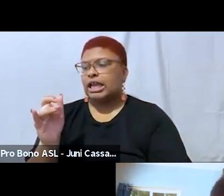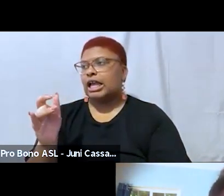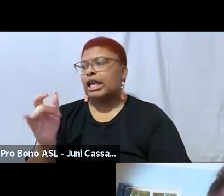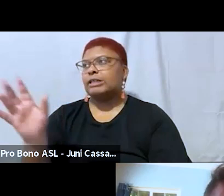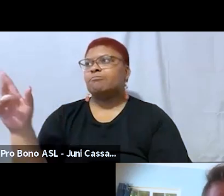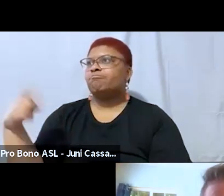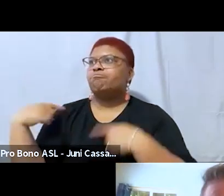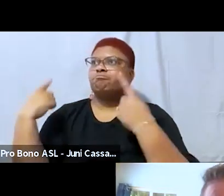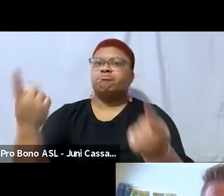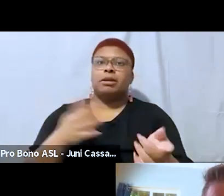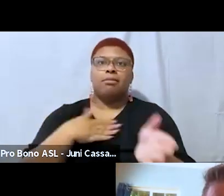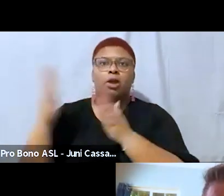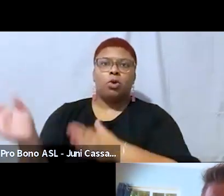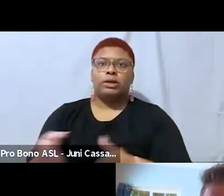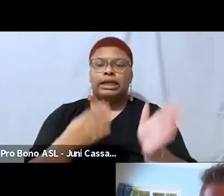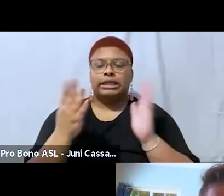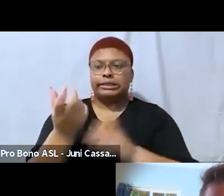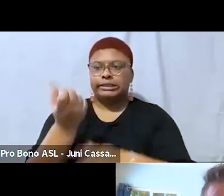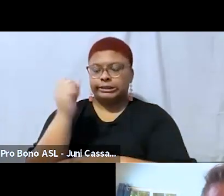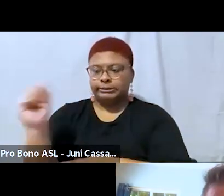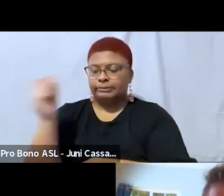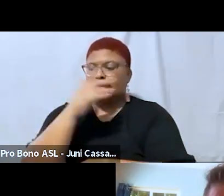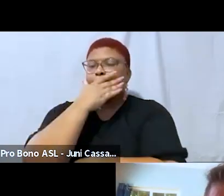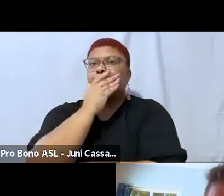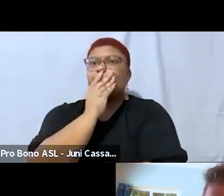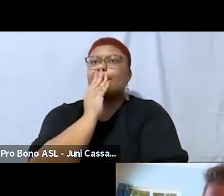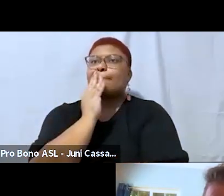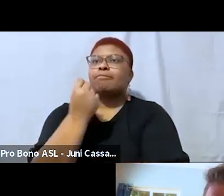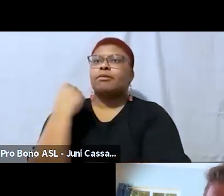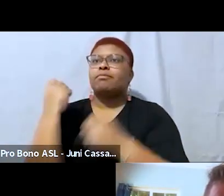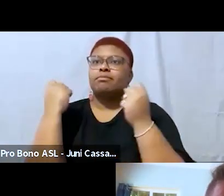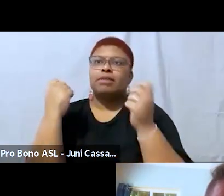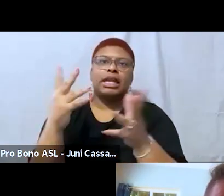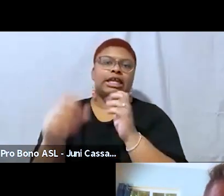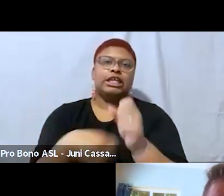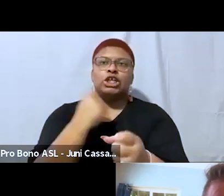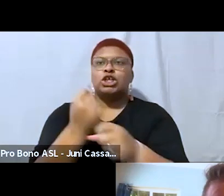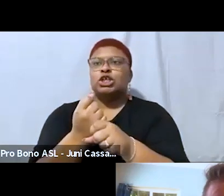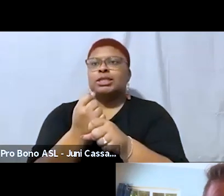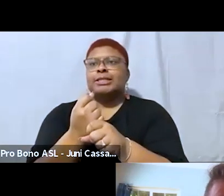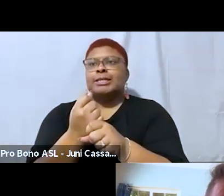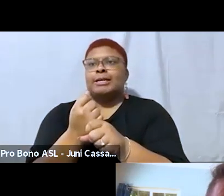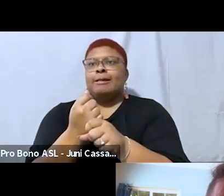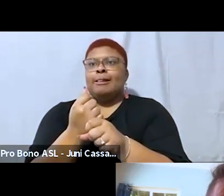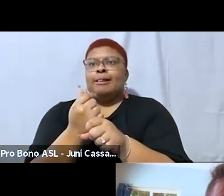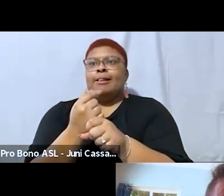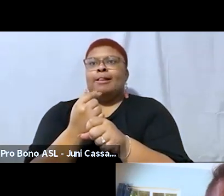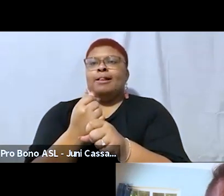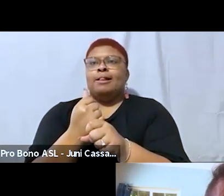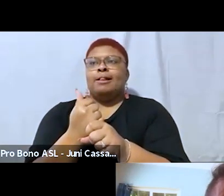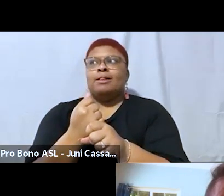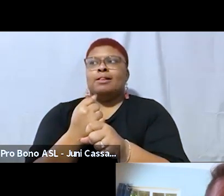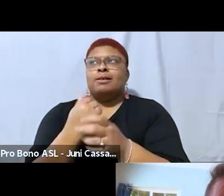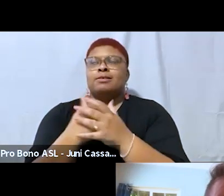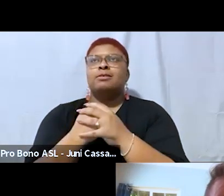i i have been for the past i don't know a number of years i have really been trying to get people to um